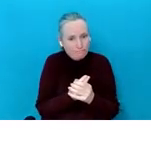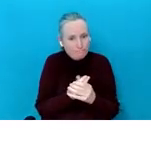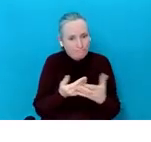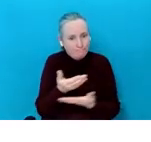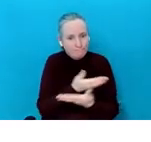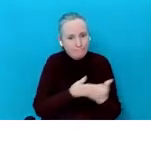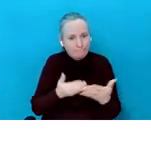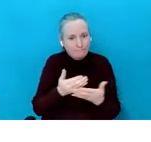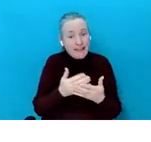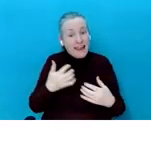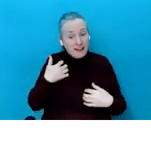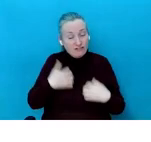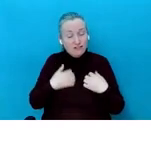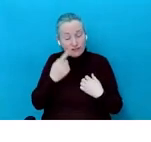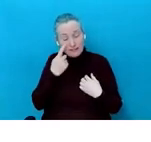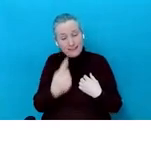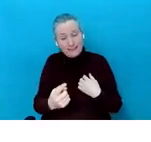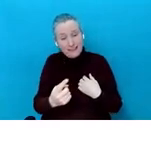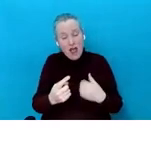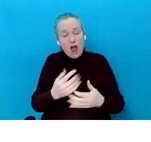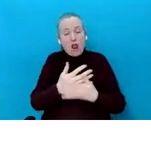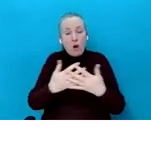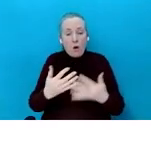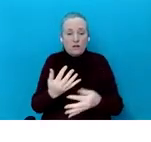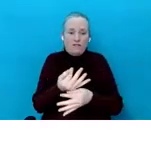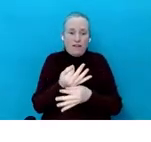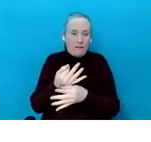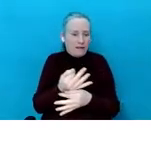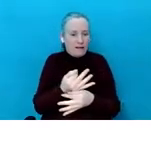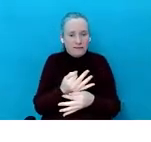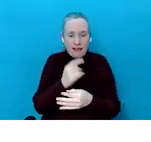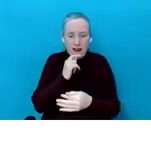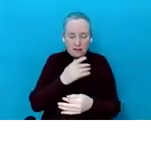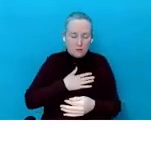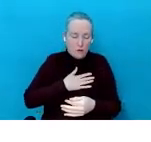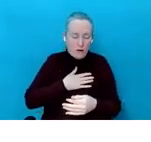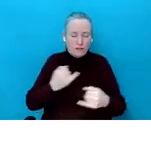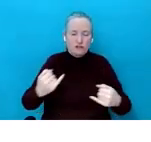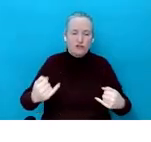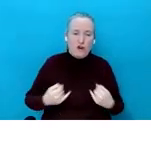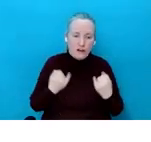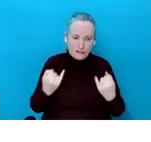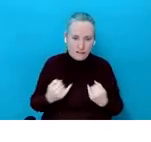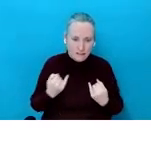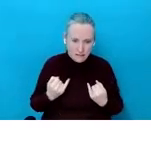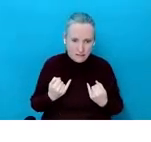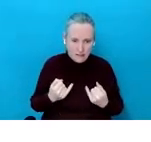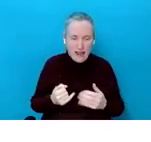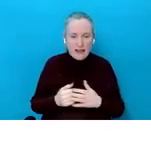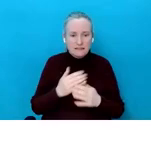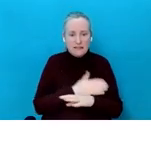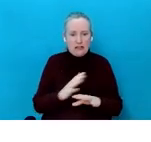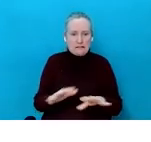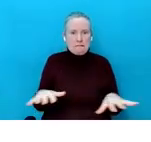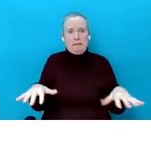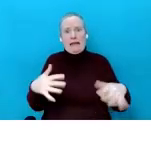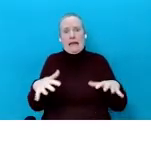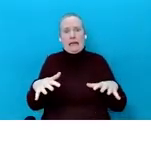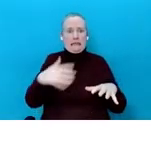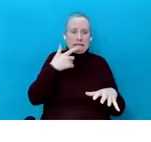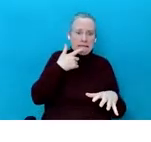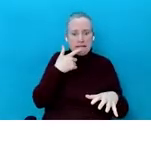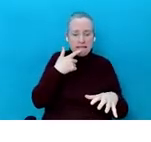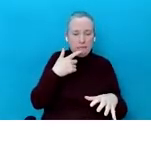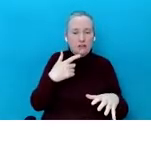to see. And the feedback that we get from so many families, it was really enjoyable. There was a bit of panic at the start, but as they eased